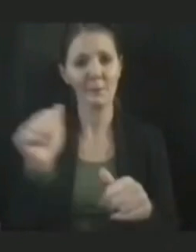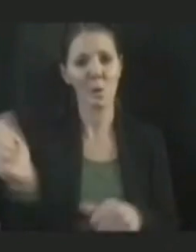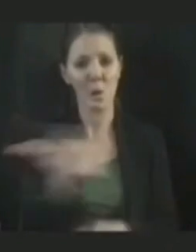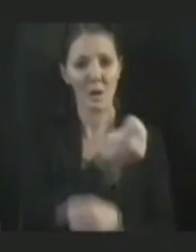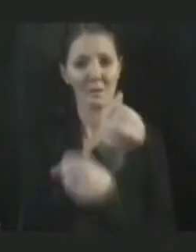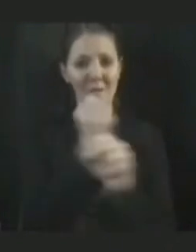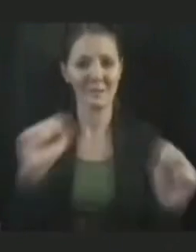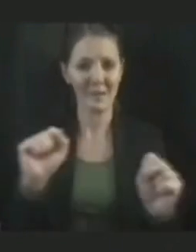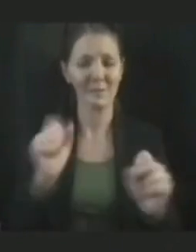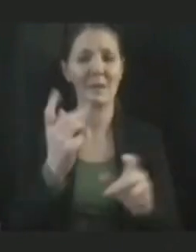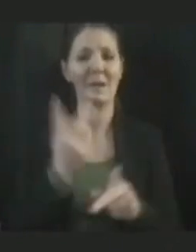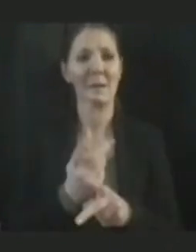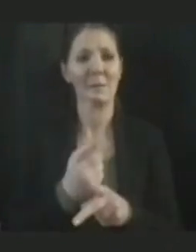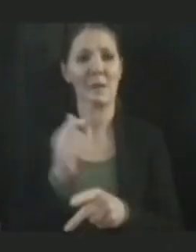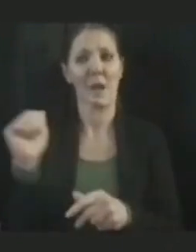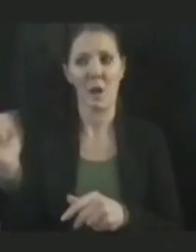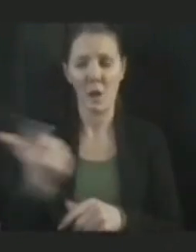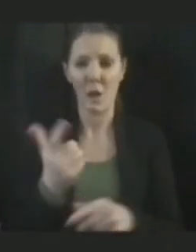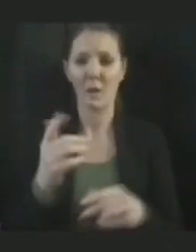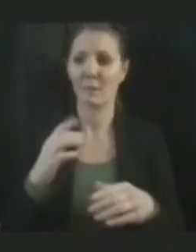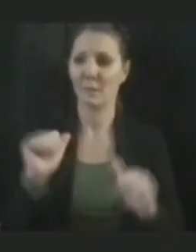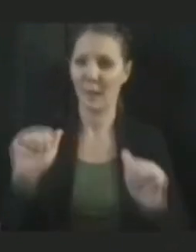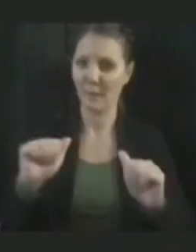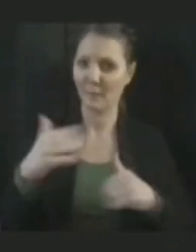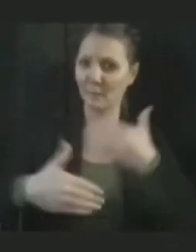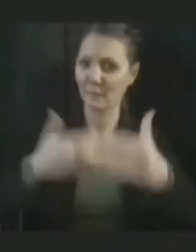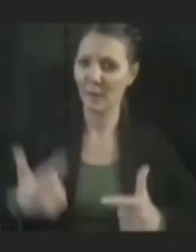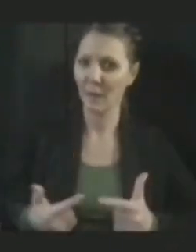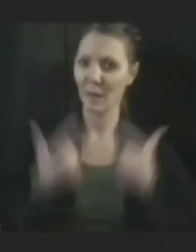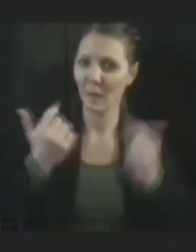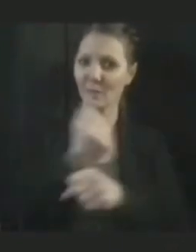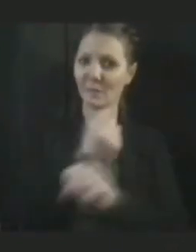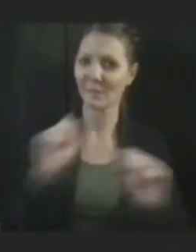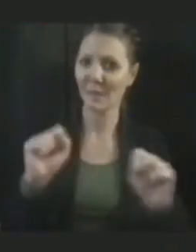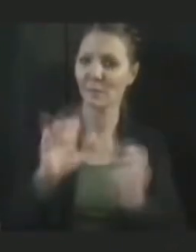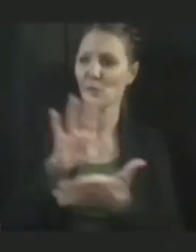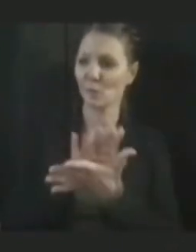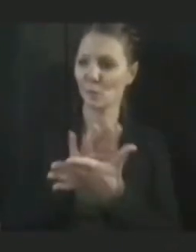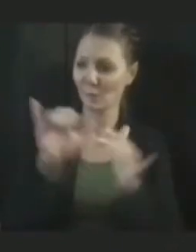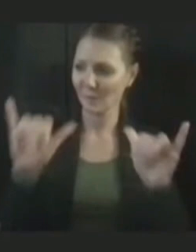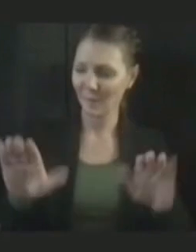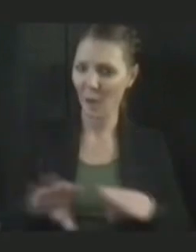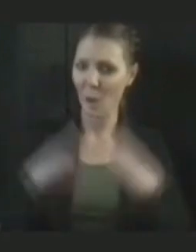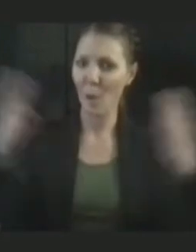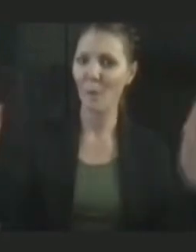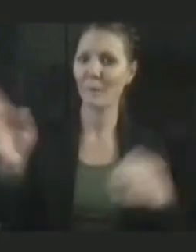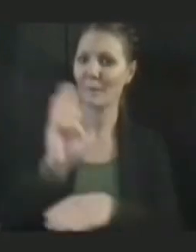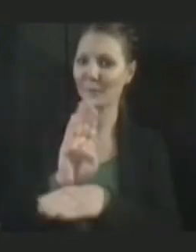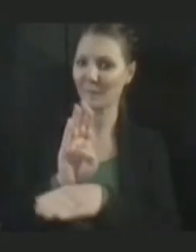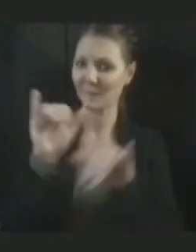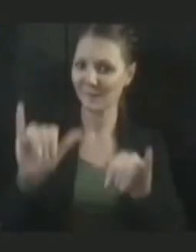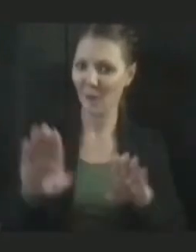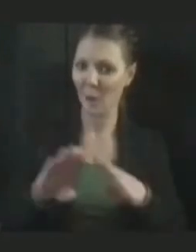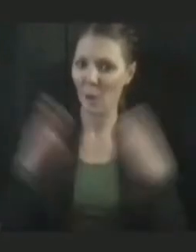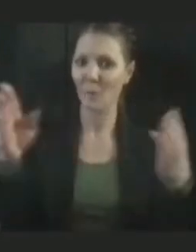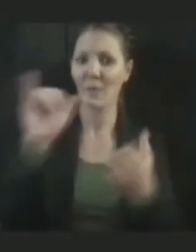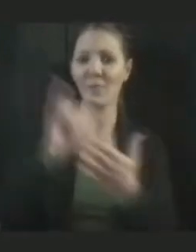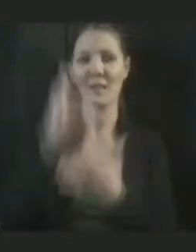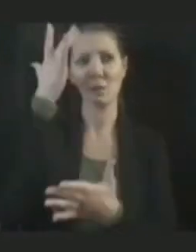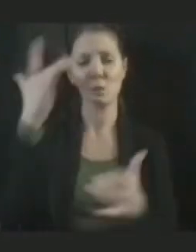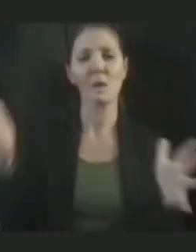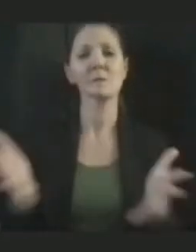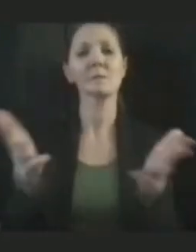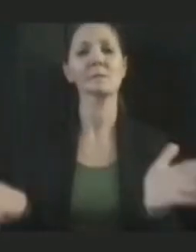life safely, allows us to keep our schools open, allows us to keep our businesses open. And that's why we're giving this one extra push.